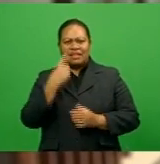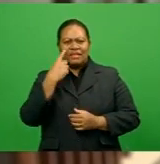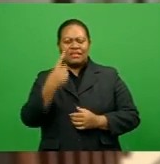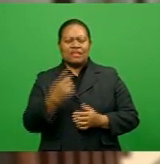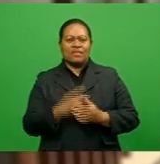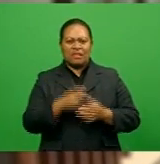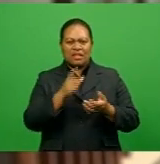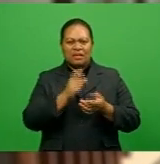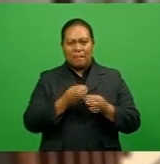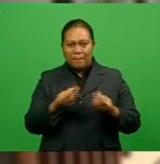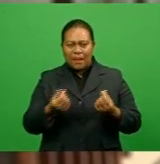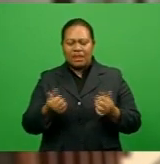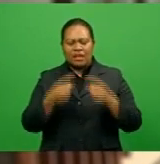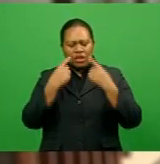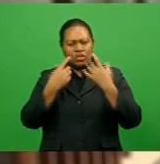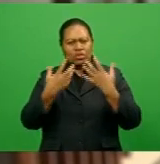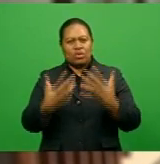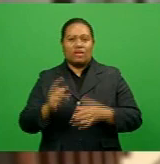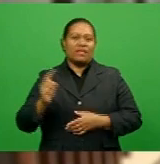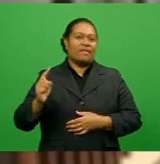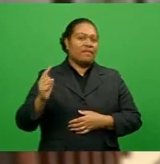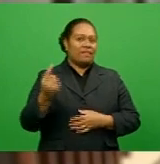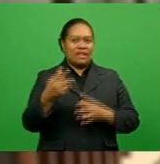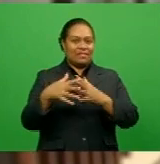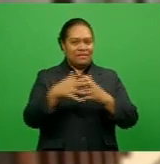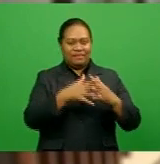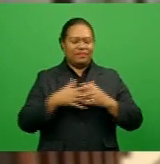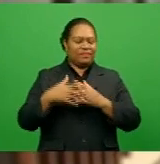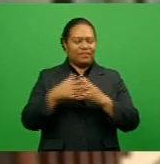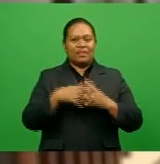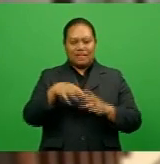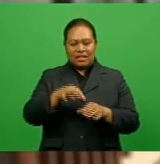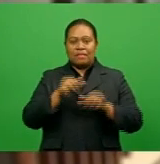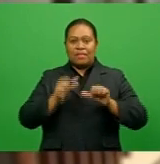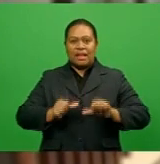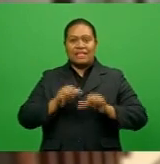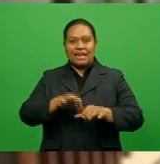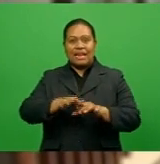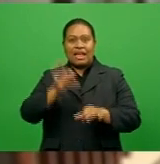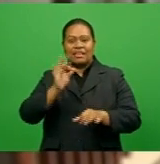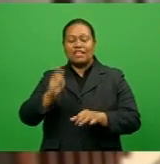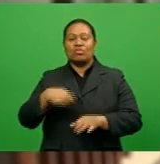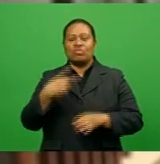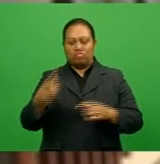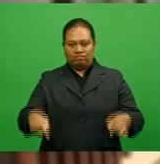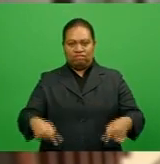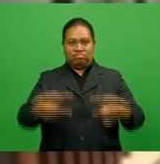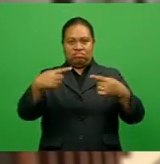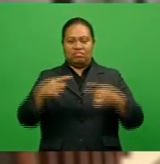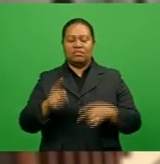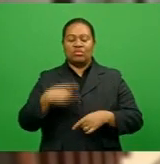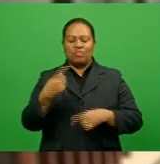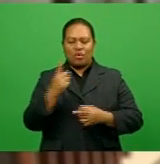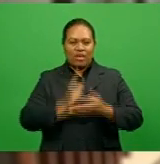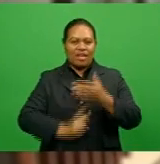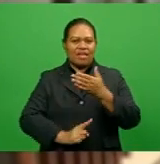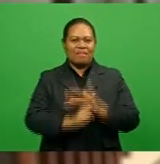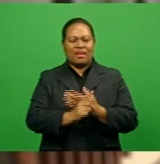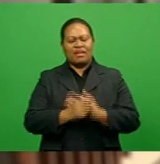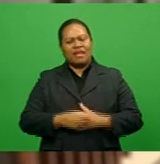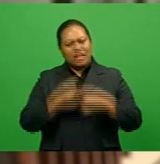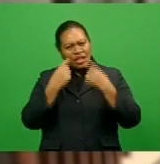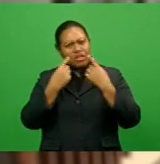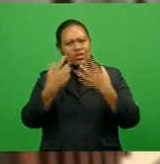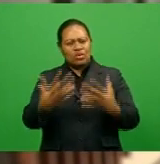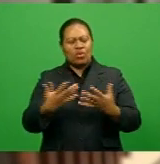currencies as traders await the first U.S. presidential election debate tomorrow. The debate between Democrat Joe Biden and